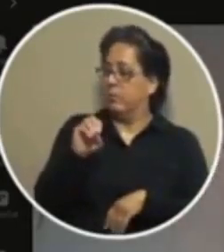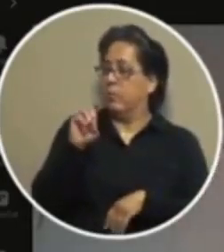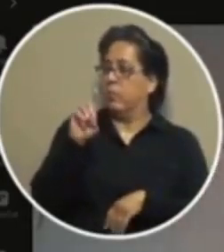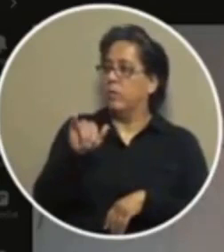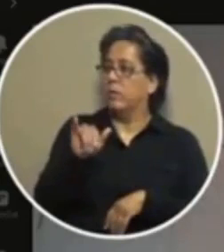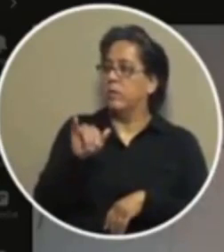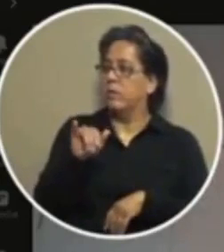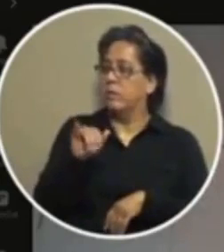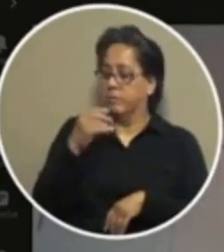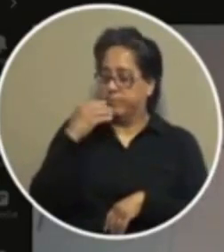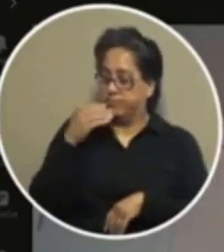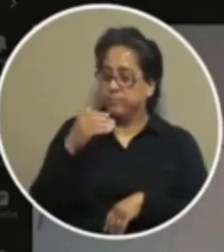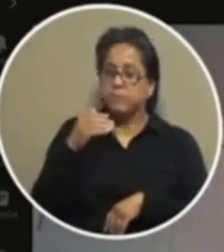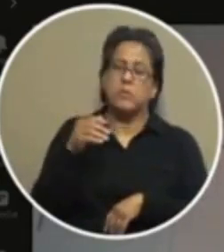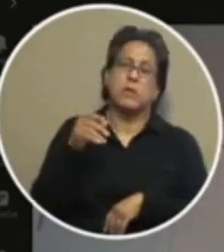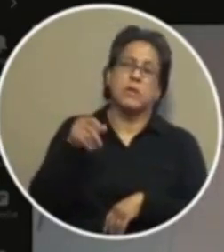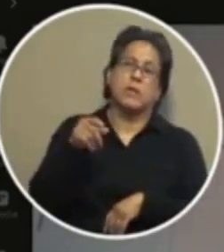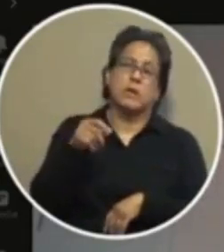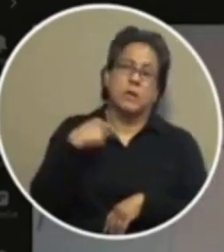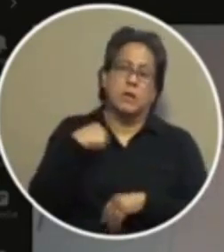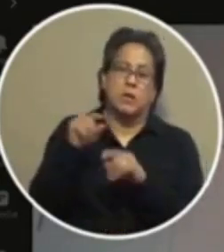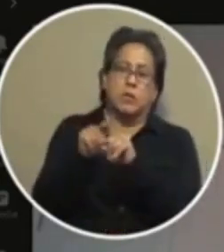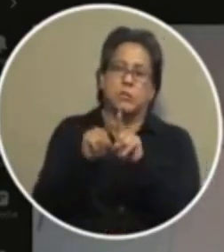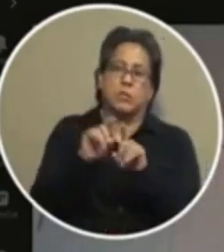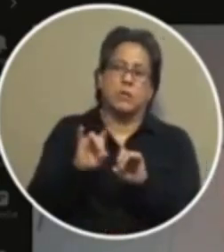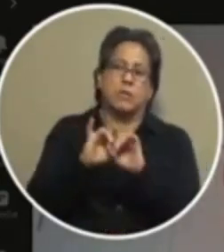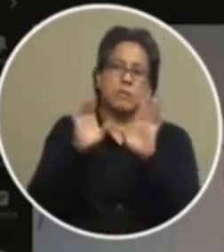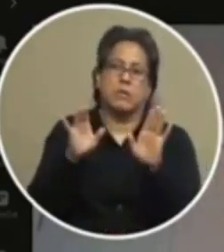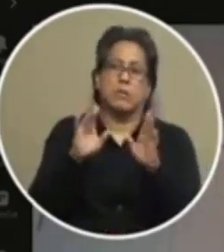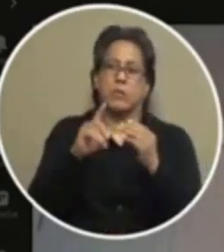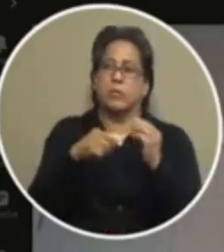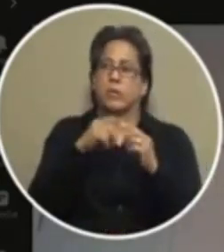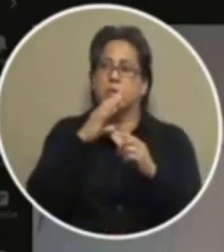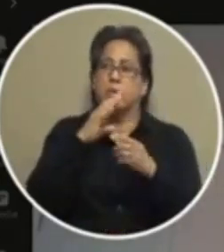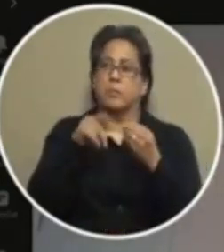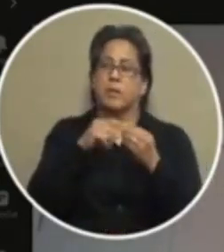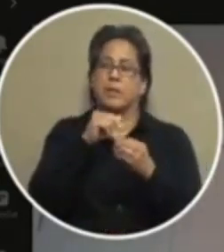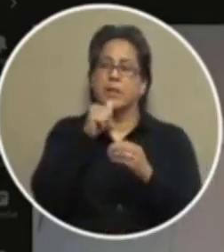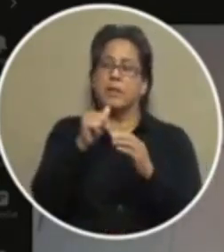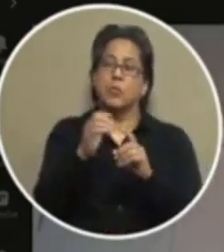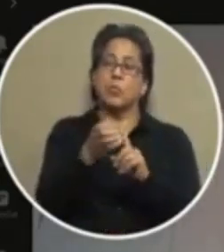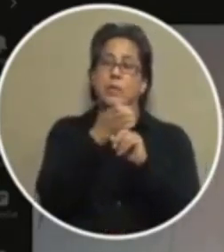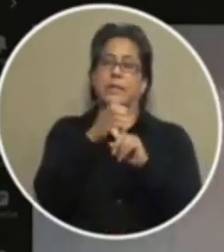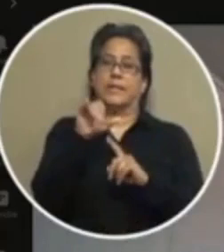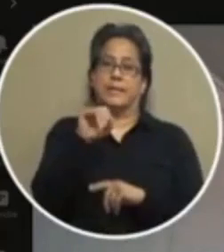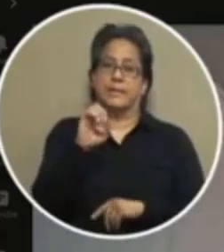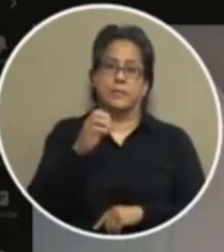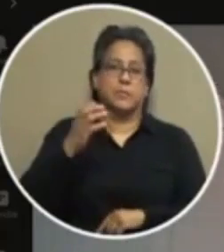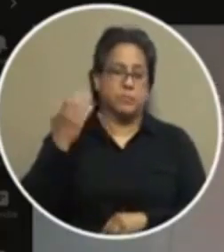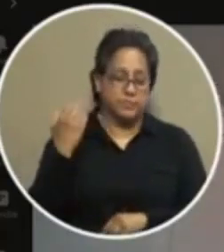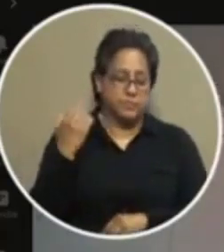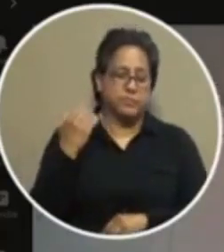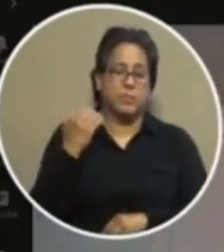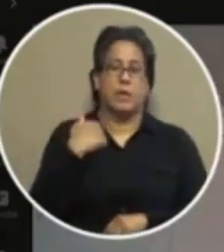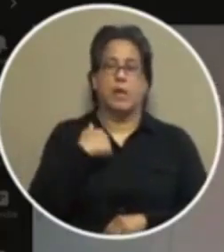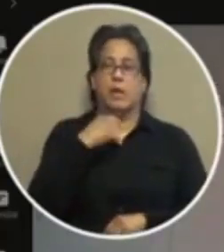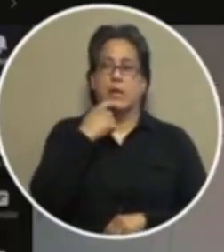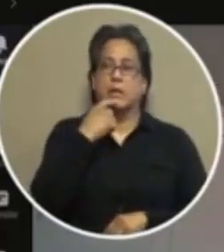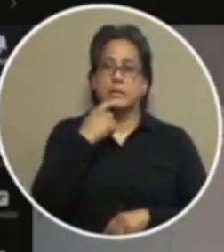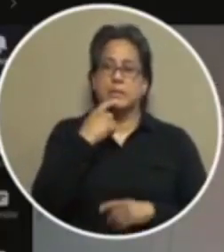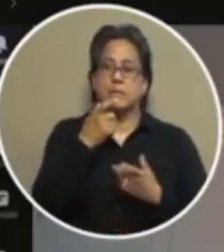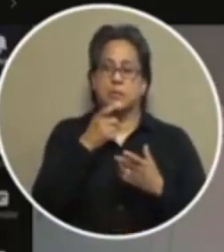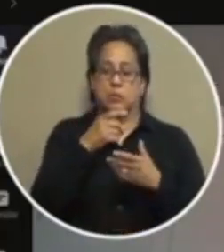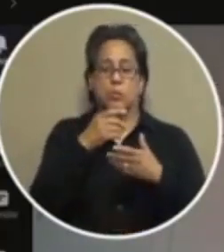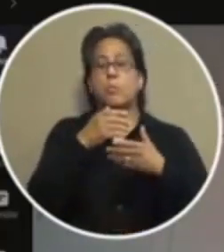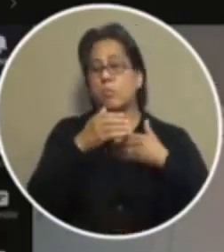uh thanks thanks mayor i do want to clarify when i spoke about non-arrest cases previously i said there is a